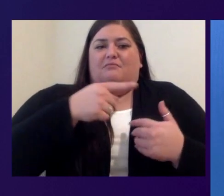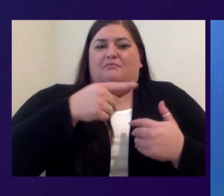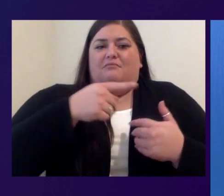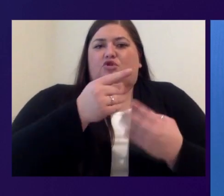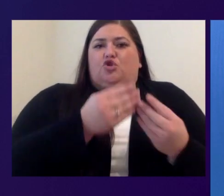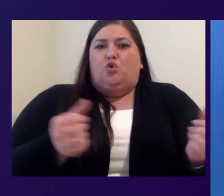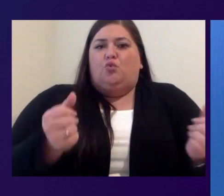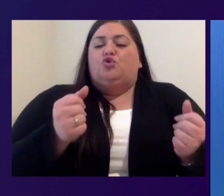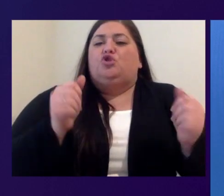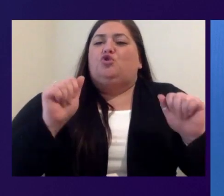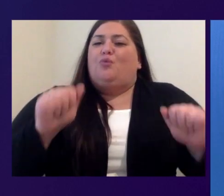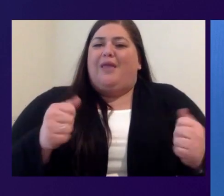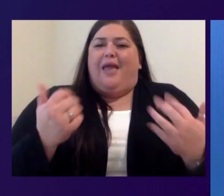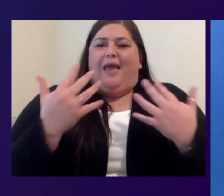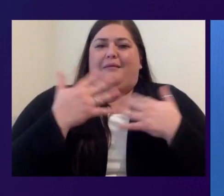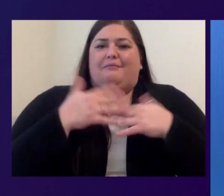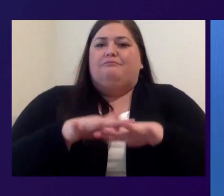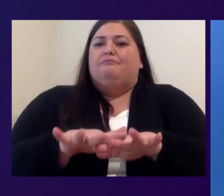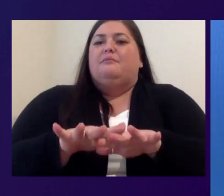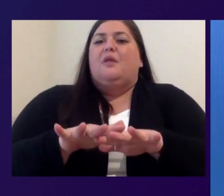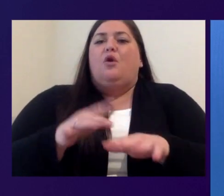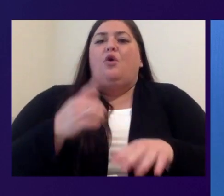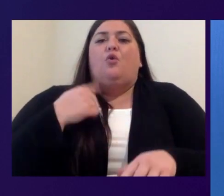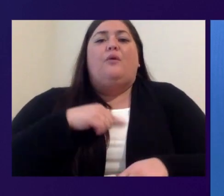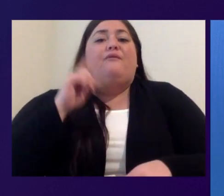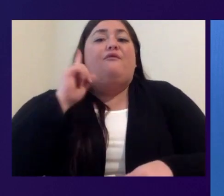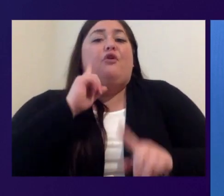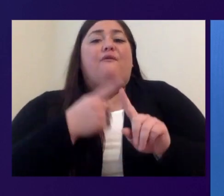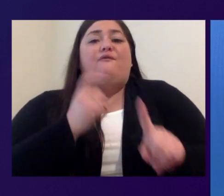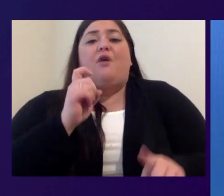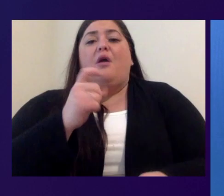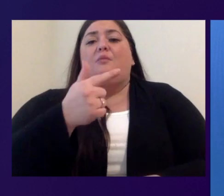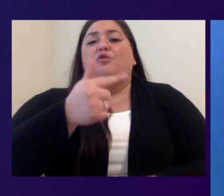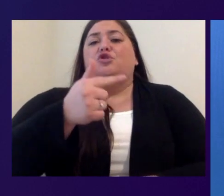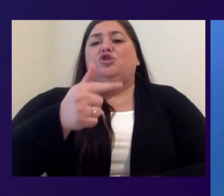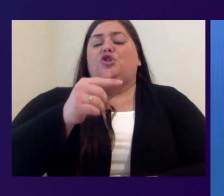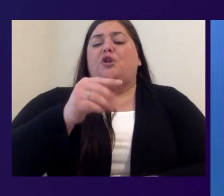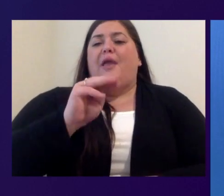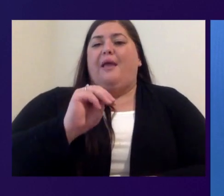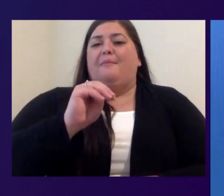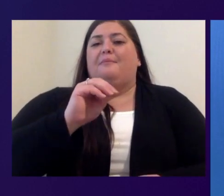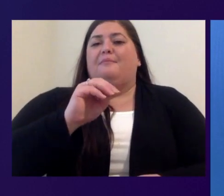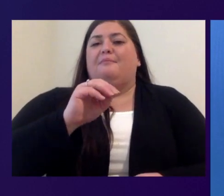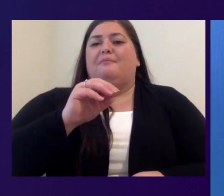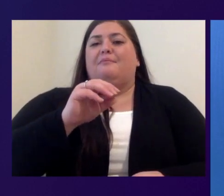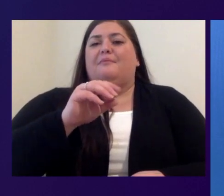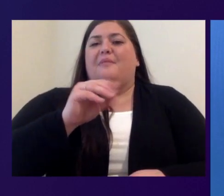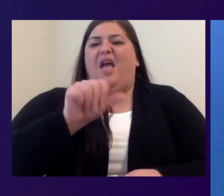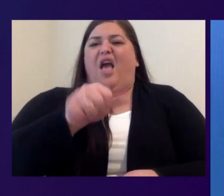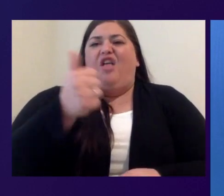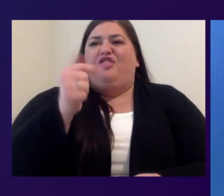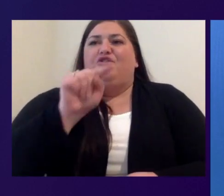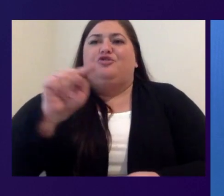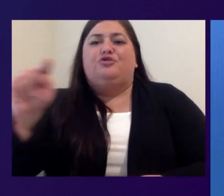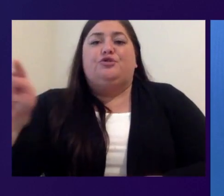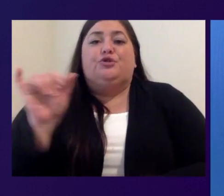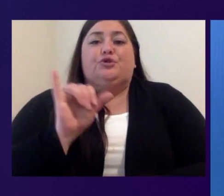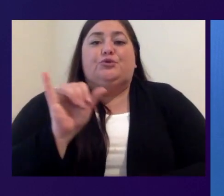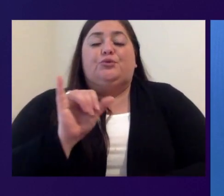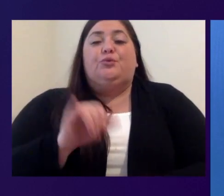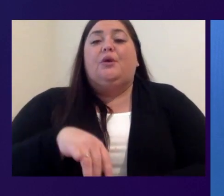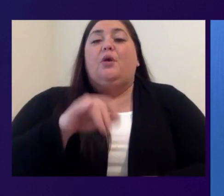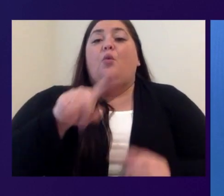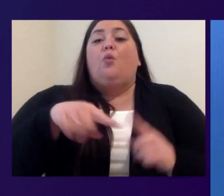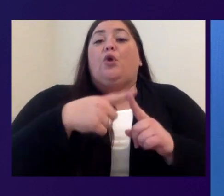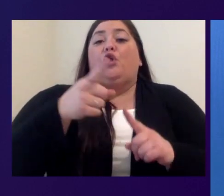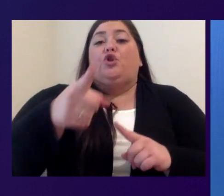WorkSpaces Core, as we heard from Gigi and others earlier today. As you move virtual desktop workloads